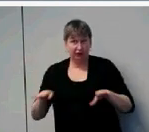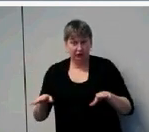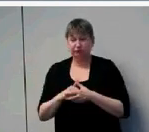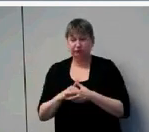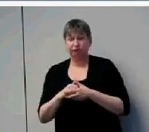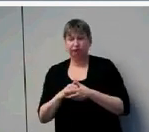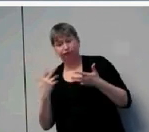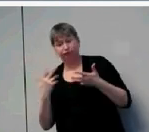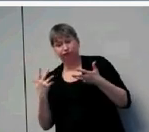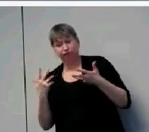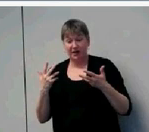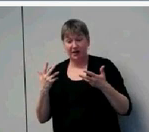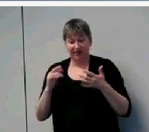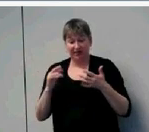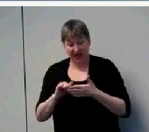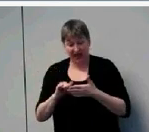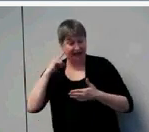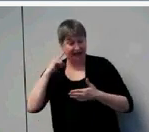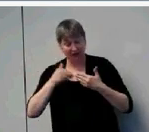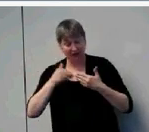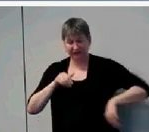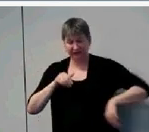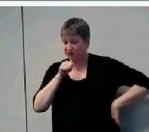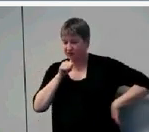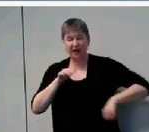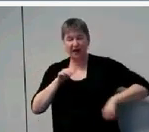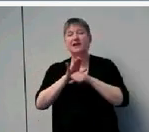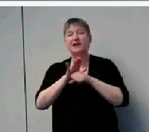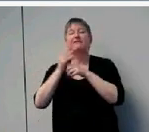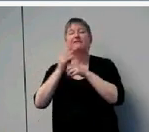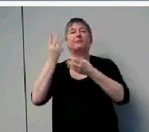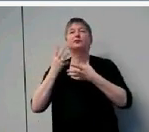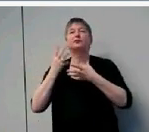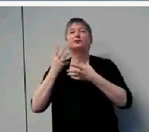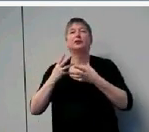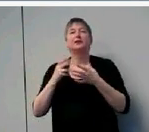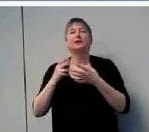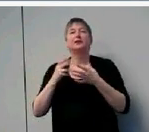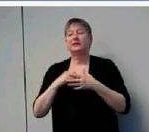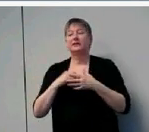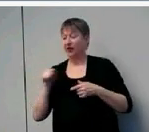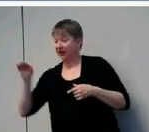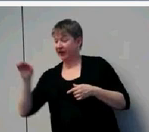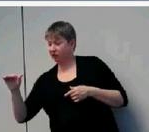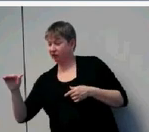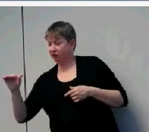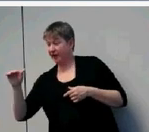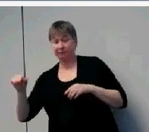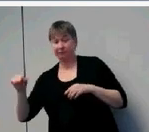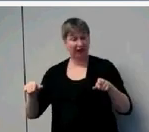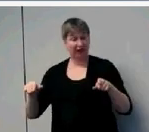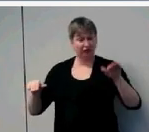I've been arguing. And you and I know children with the same audiogram and very different outcomes.